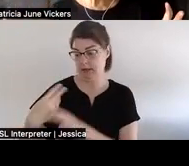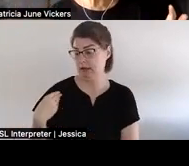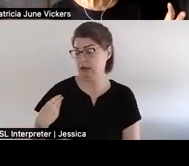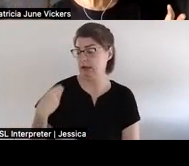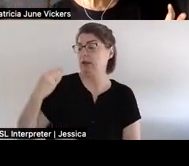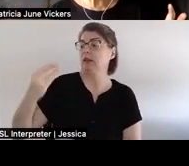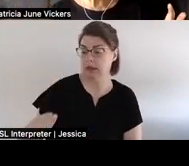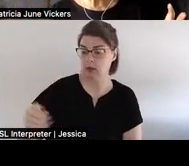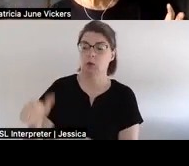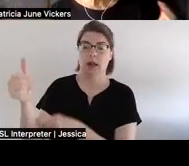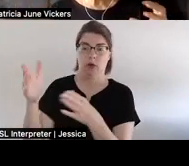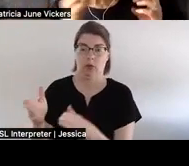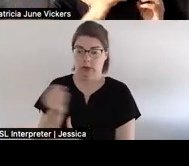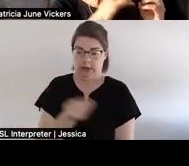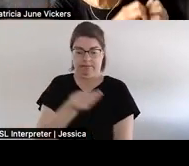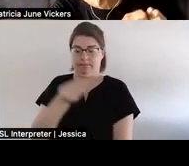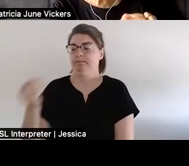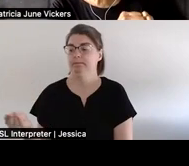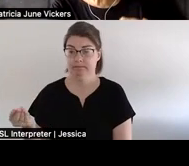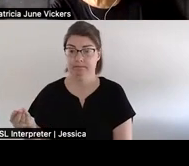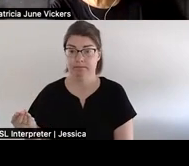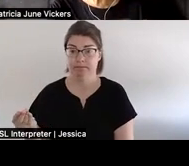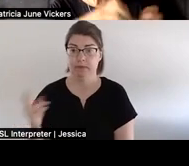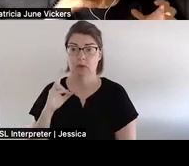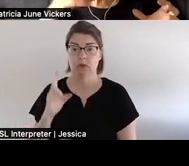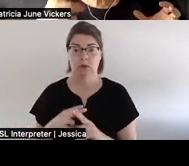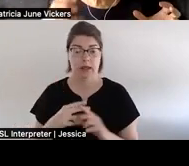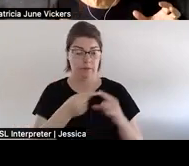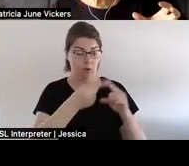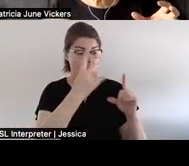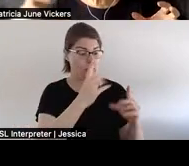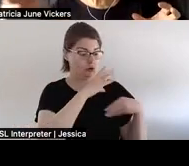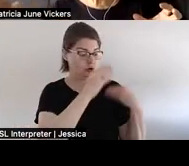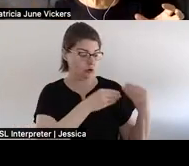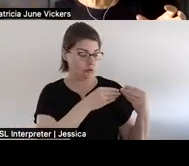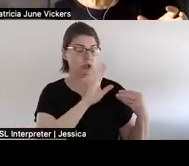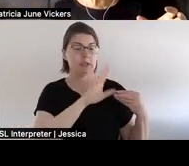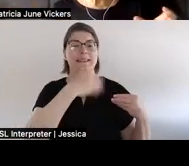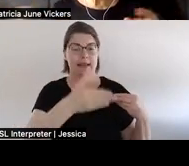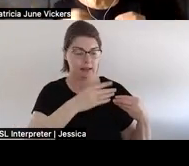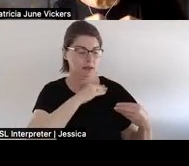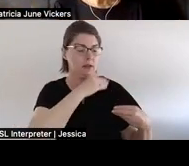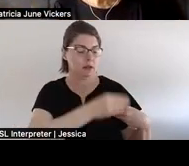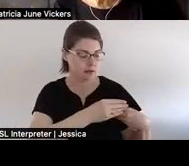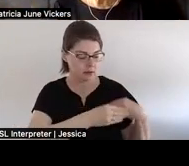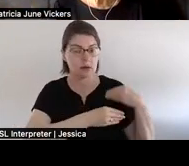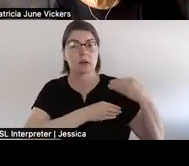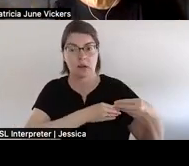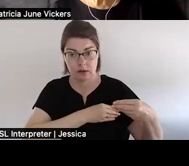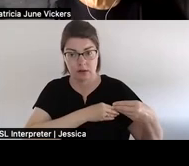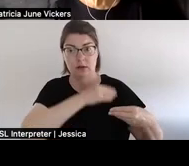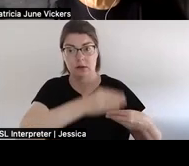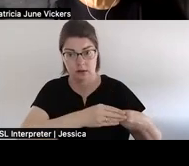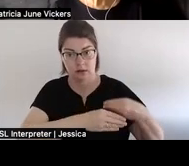to someone else so the name goes on from one generation to the next to the next my